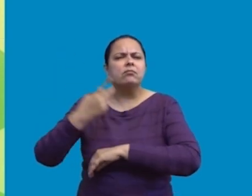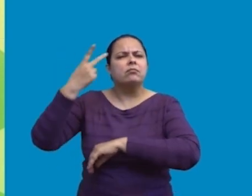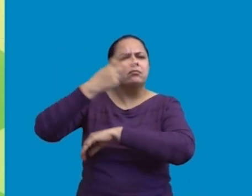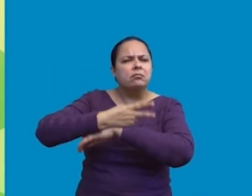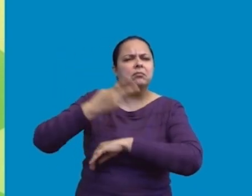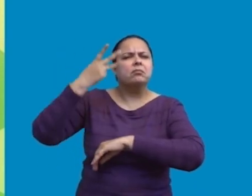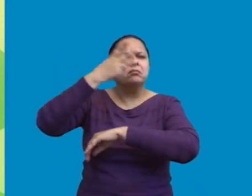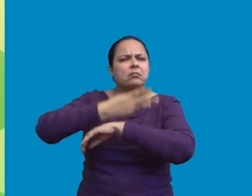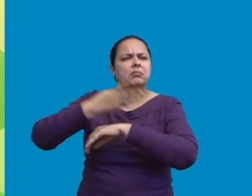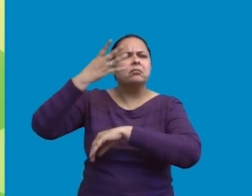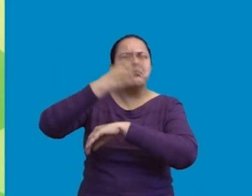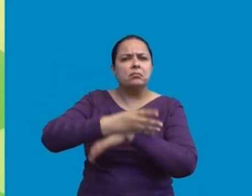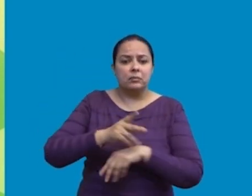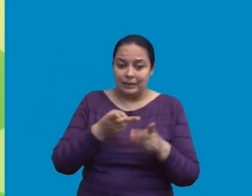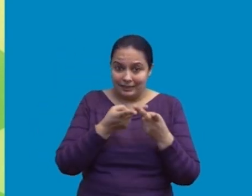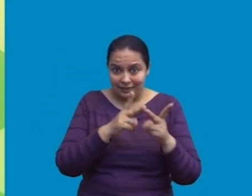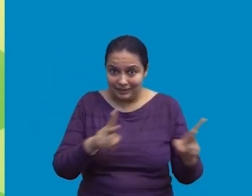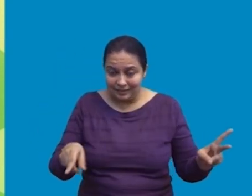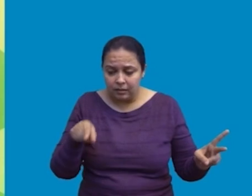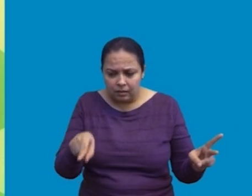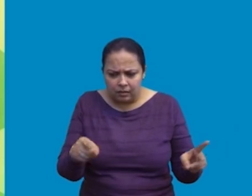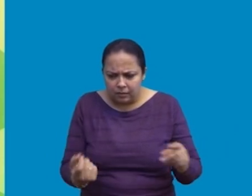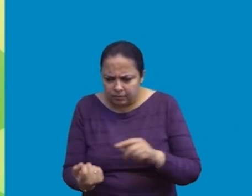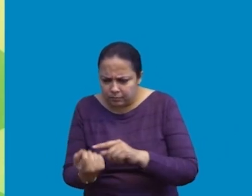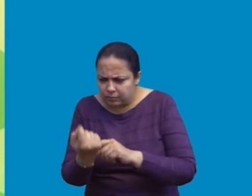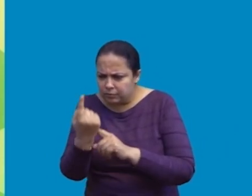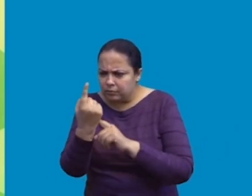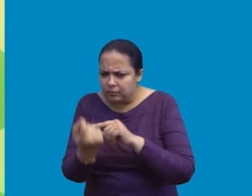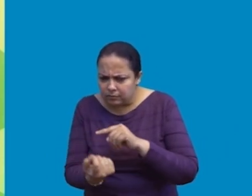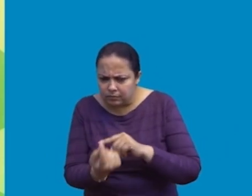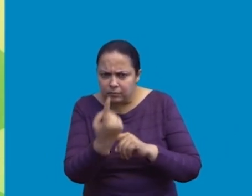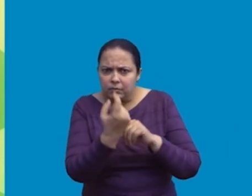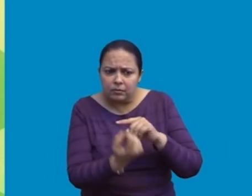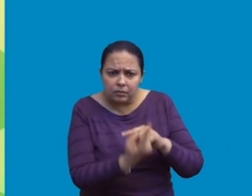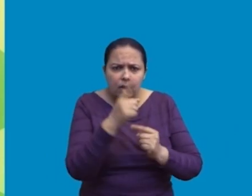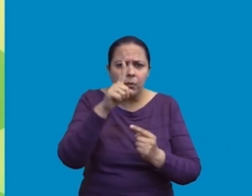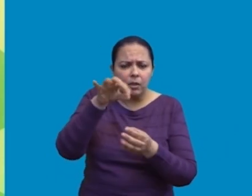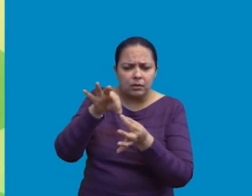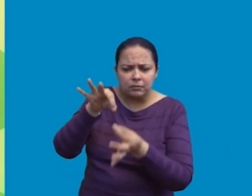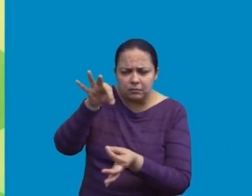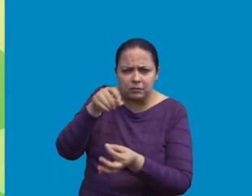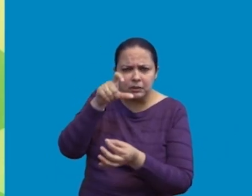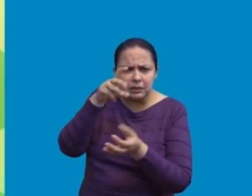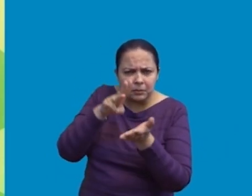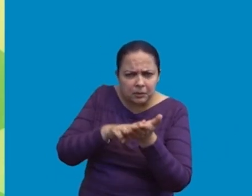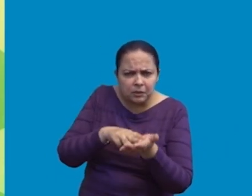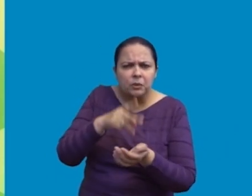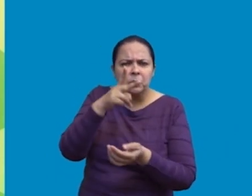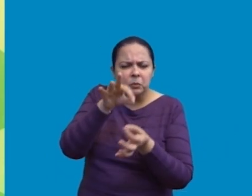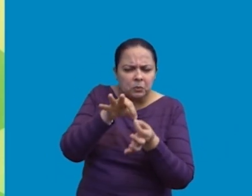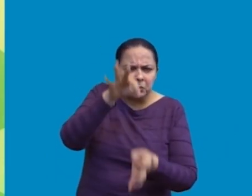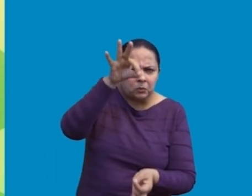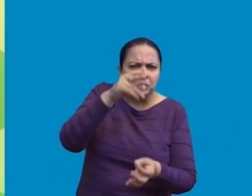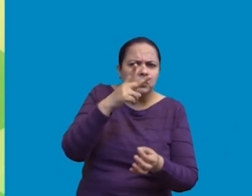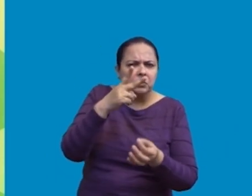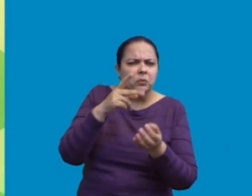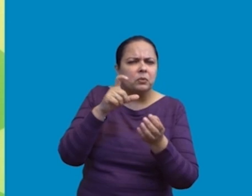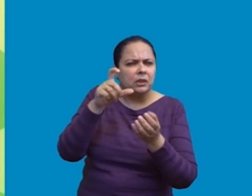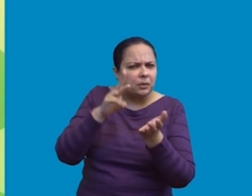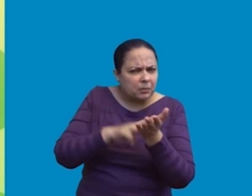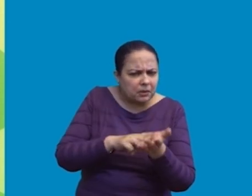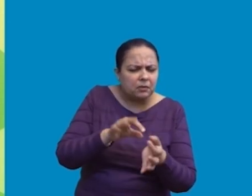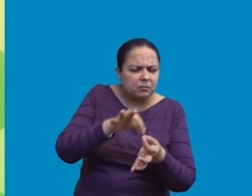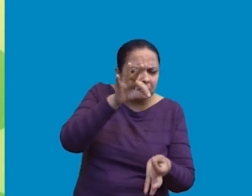Friends, in how many days did the seeds grow to a length of more than 1 cm, 2 cm